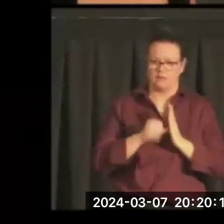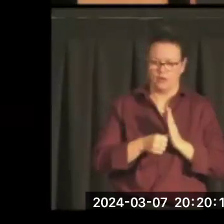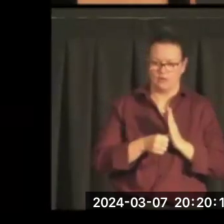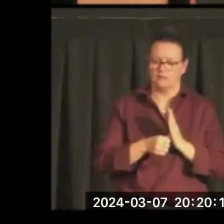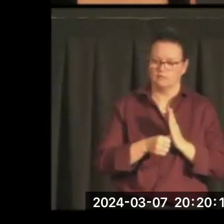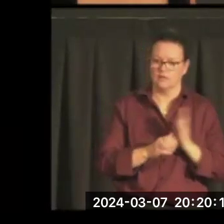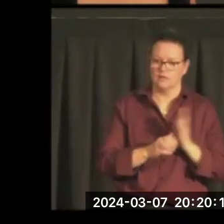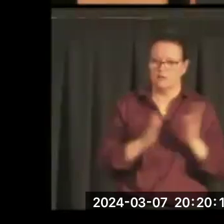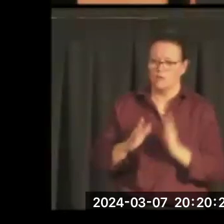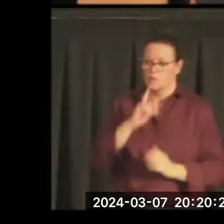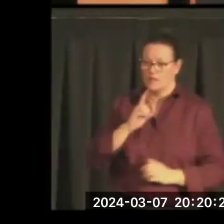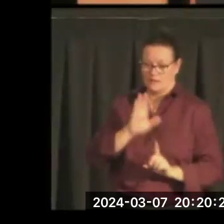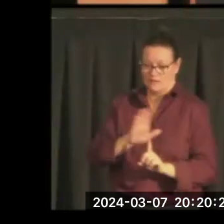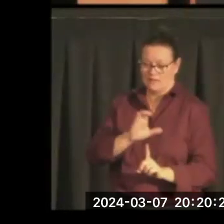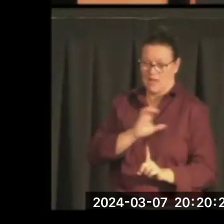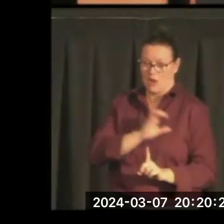that made him great.